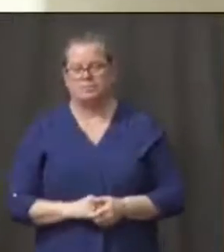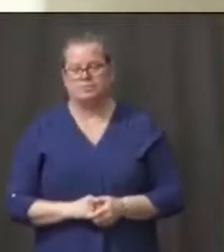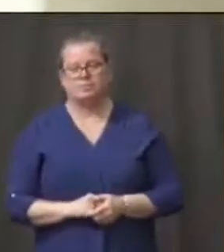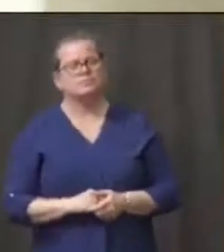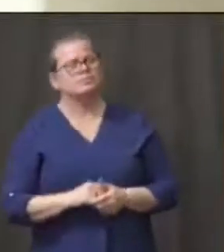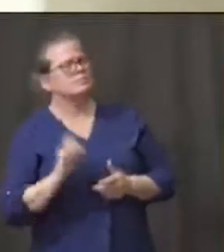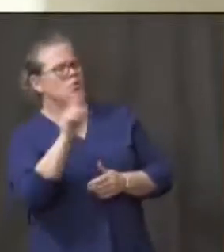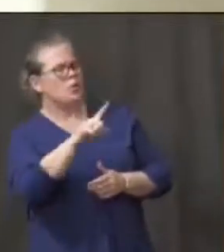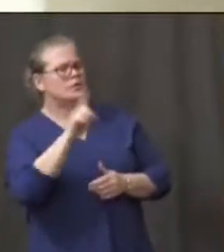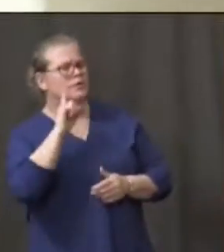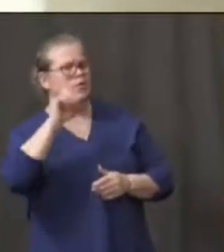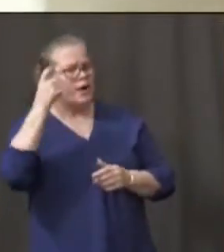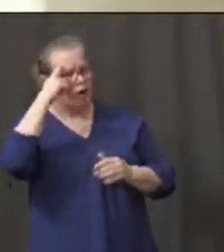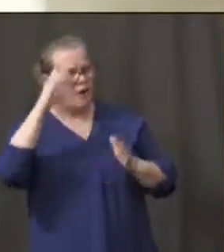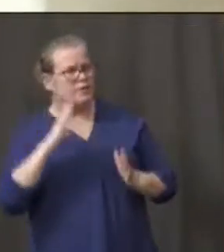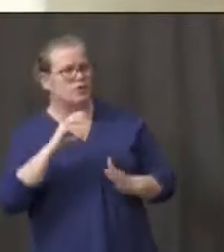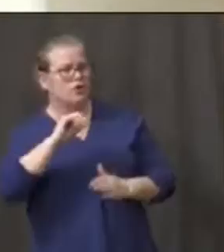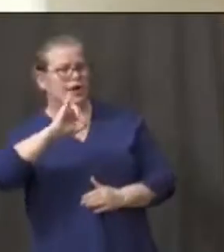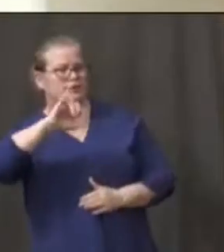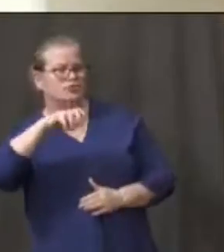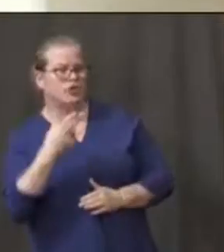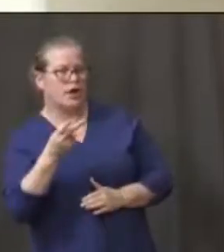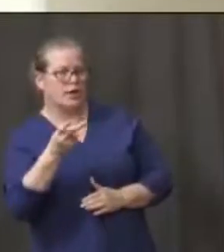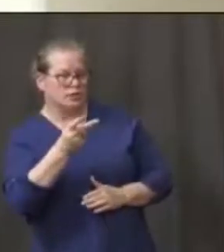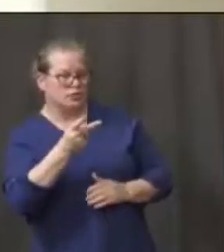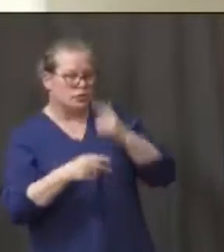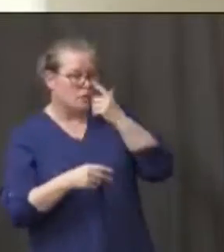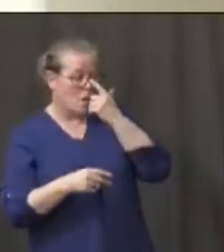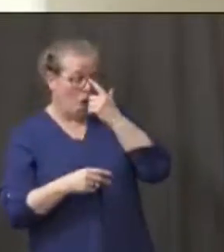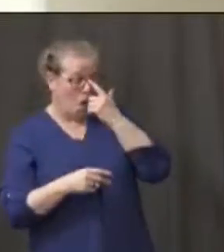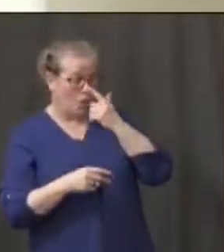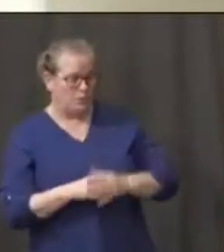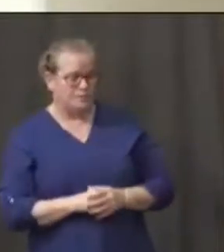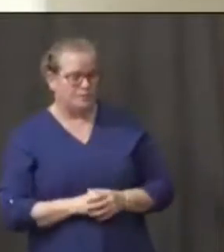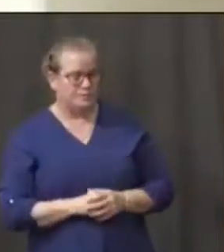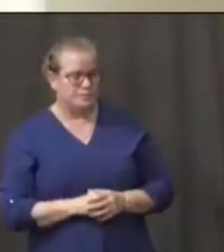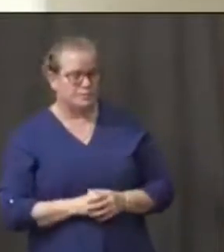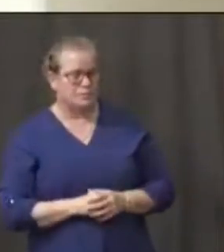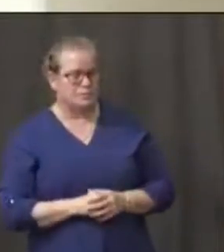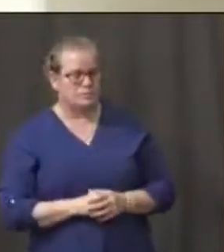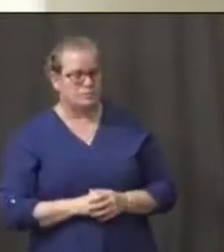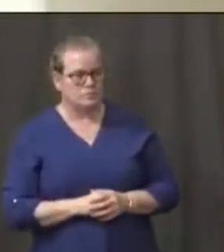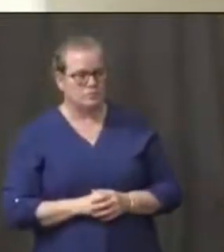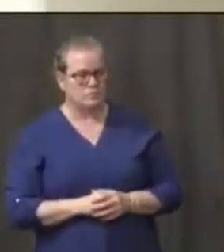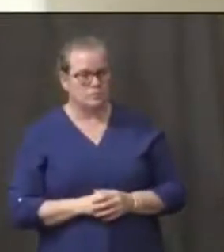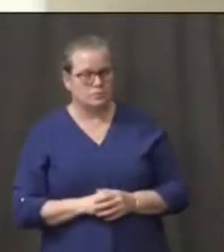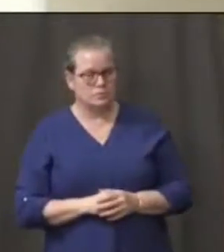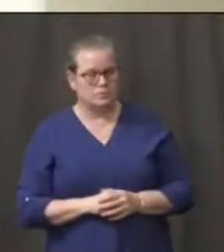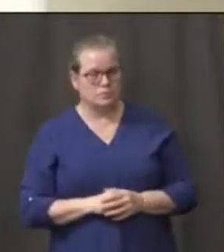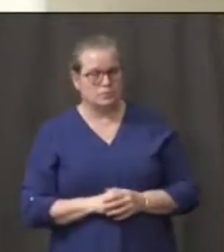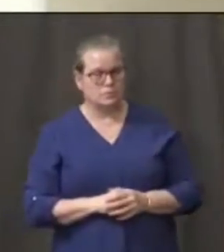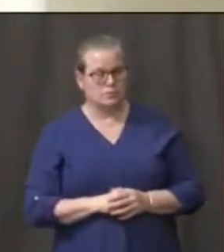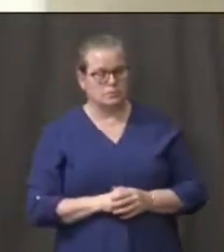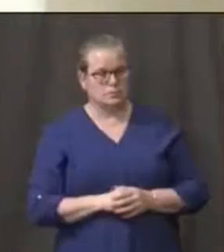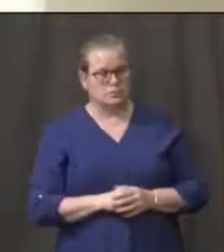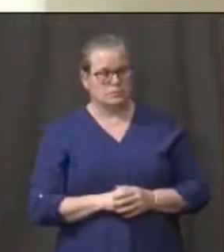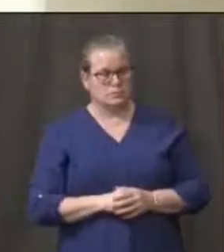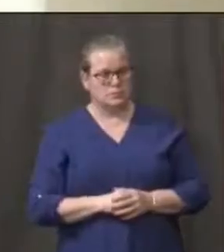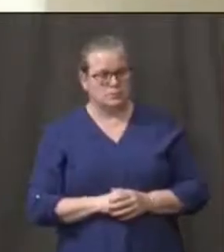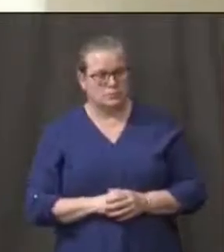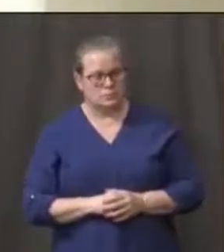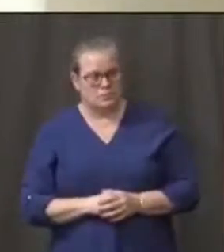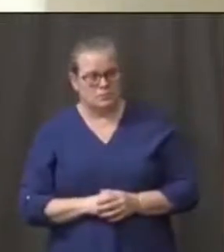Why shouldn't people be concerned that you're rationing information, rationing